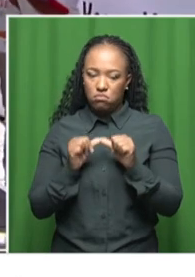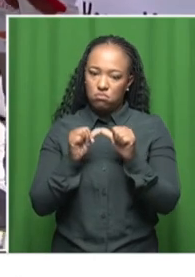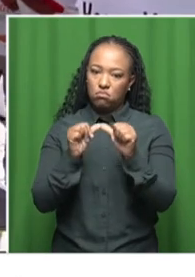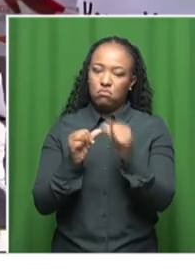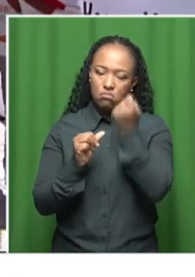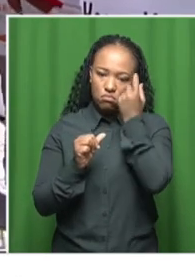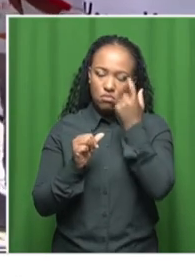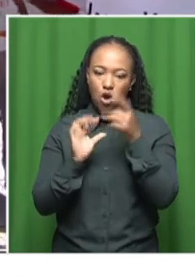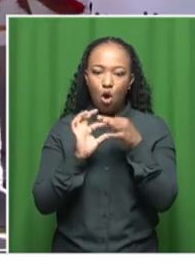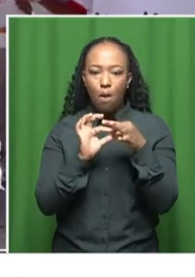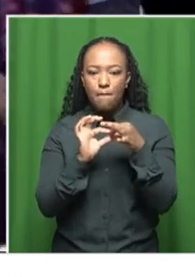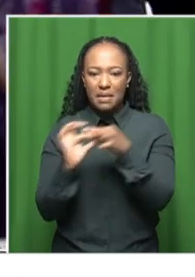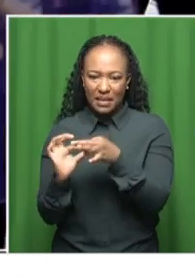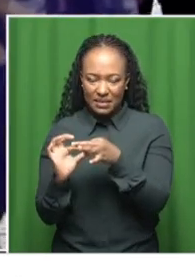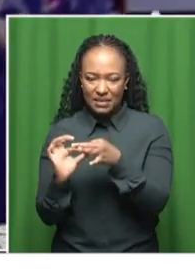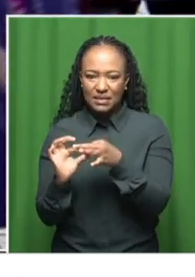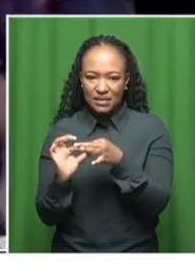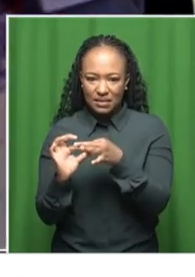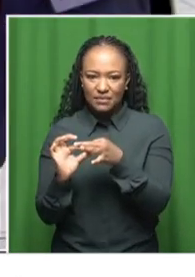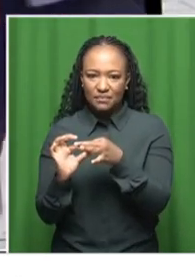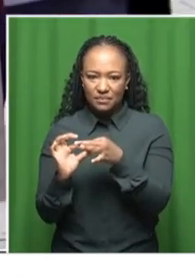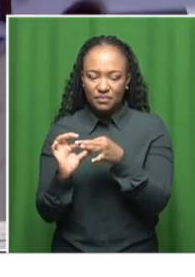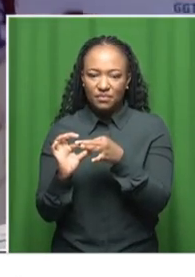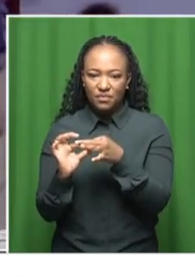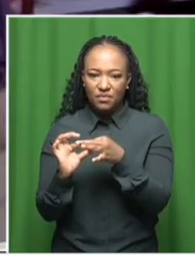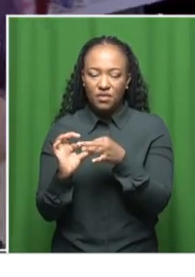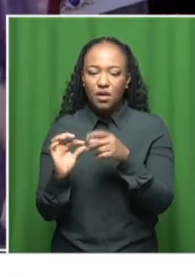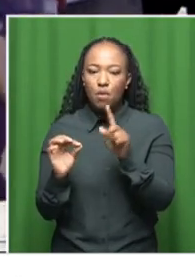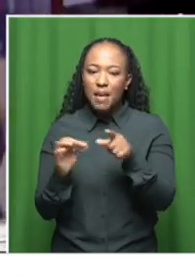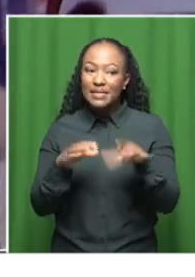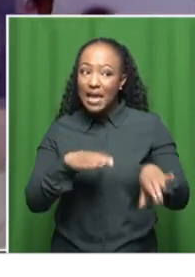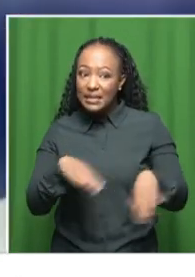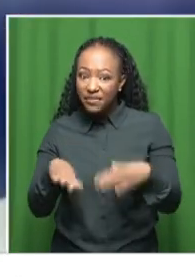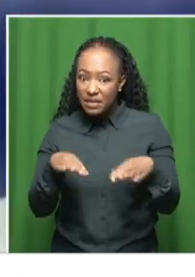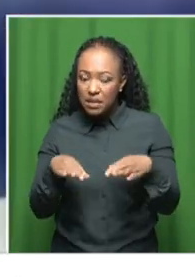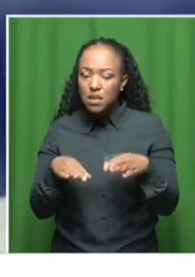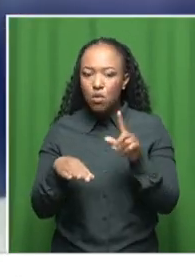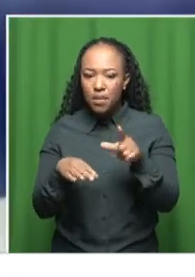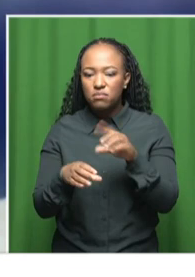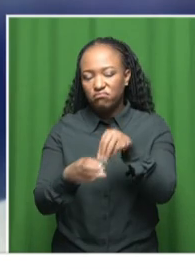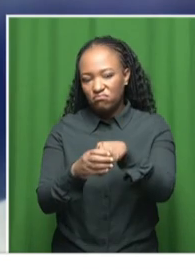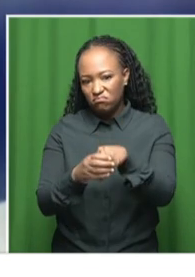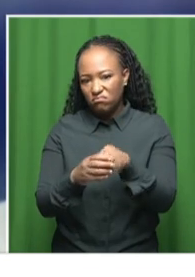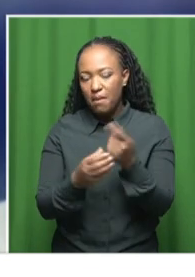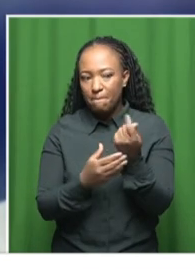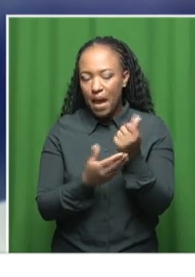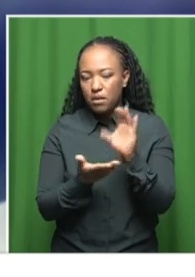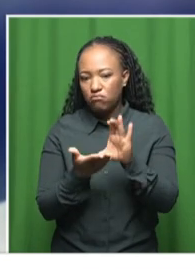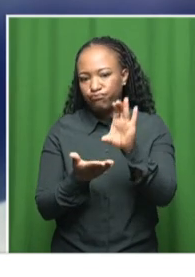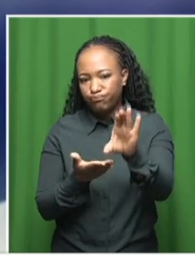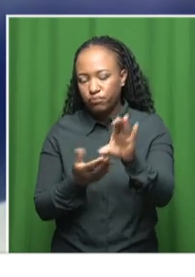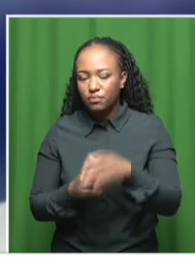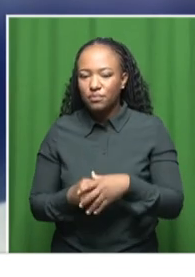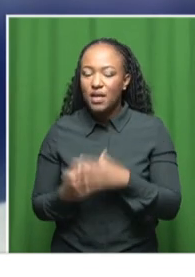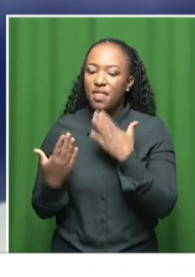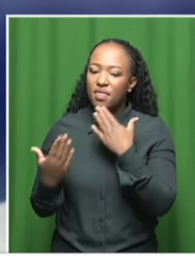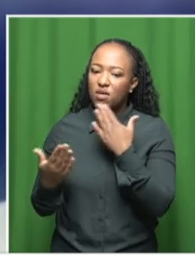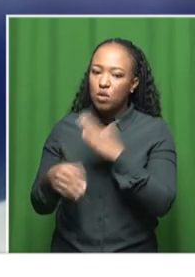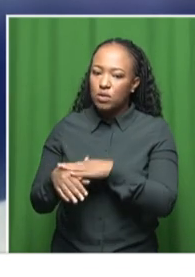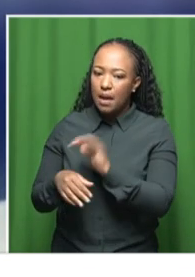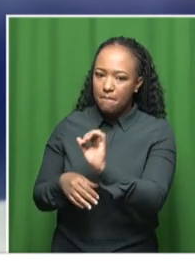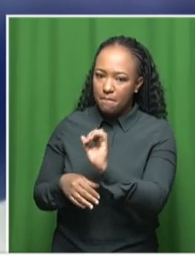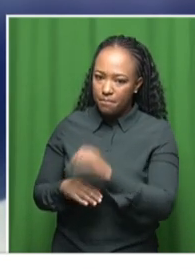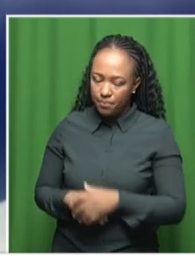that there is commitment, let the reins be against activities. Nontlandla, thanks so much for your time this morning. And of course,